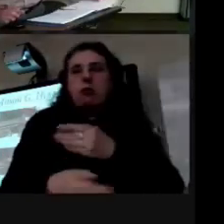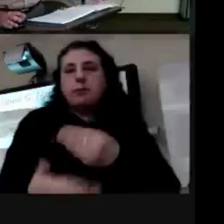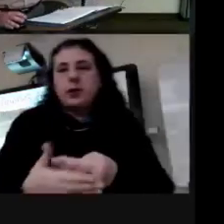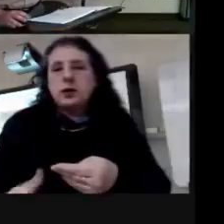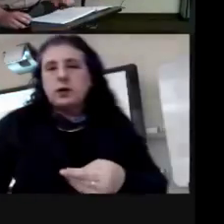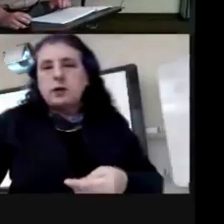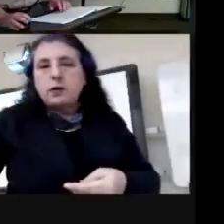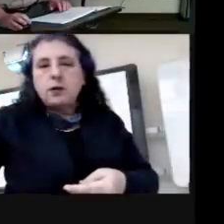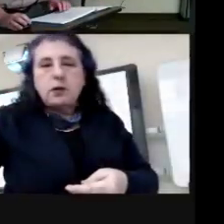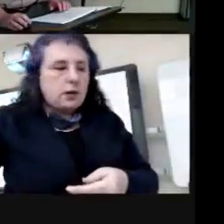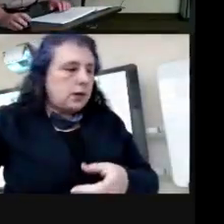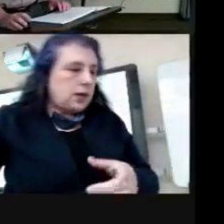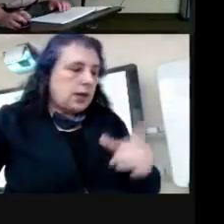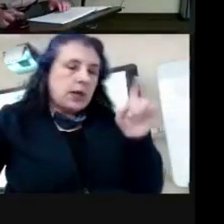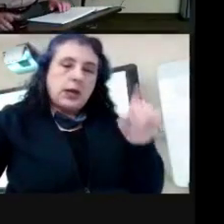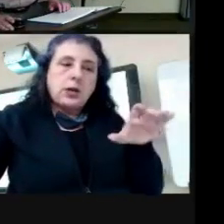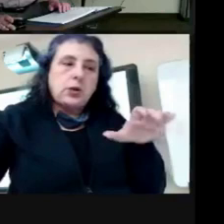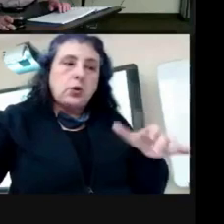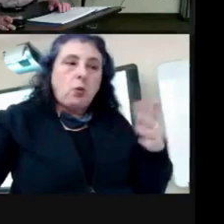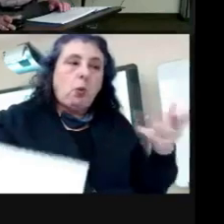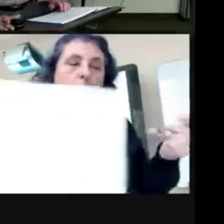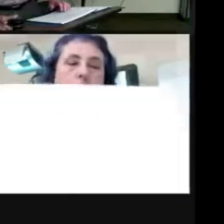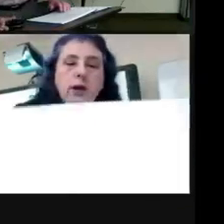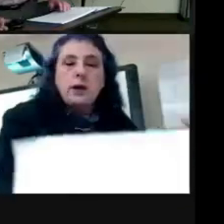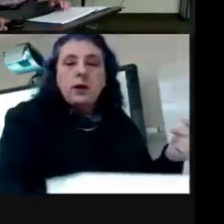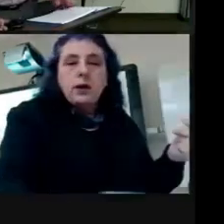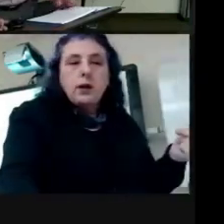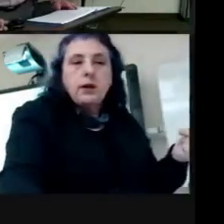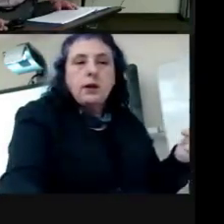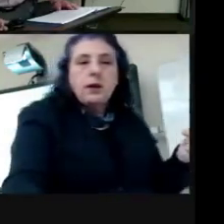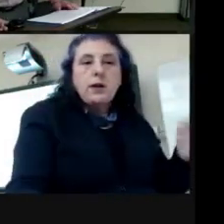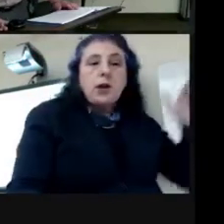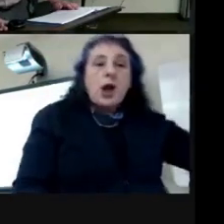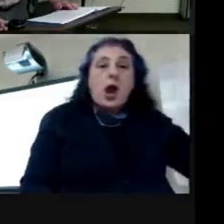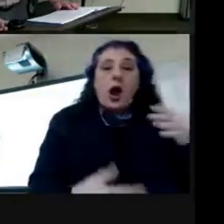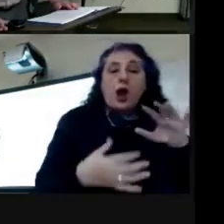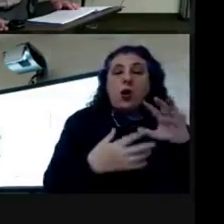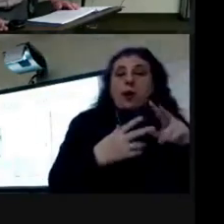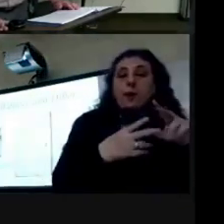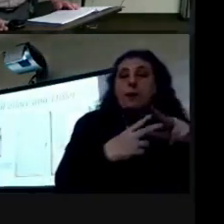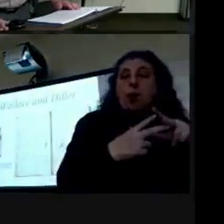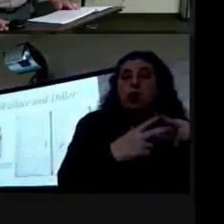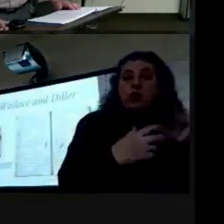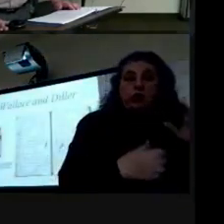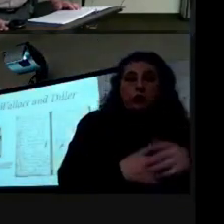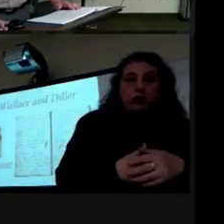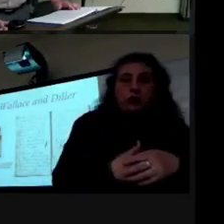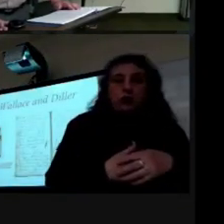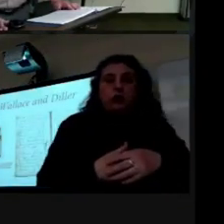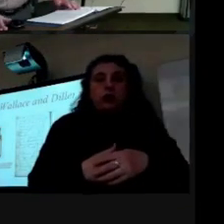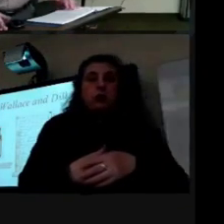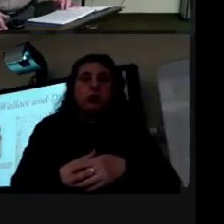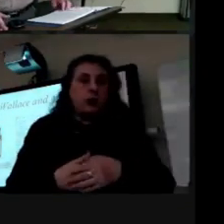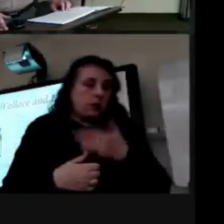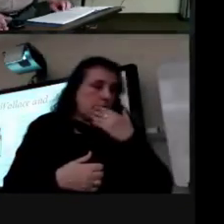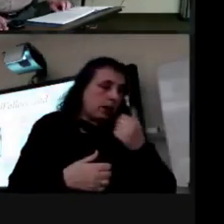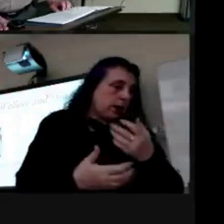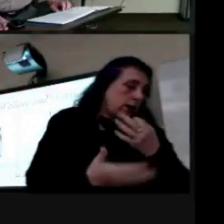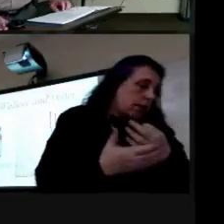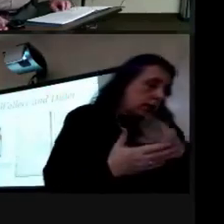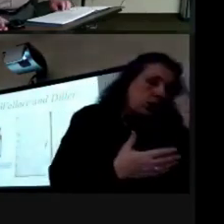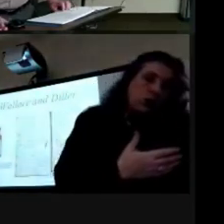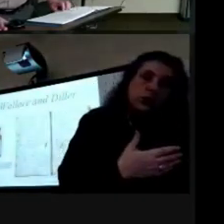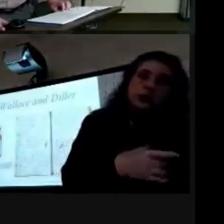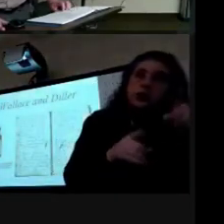so he was compelled then to bring on a partner because of the financial